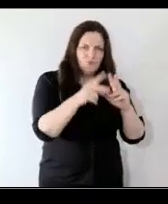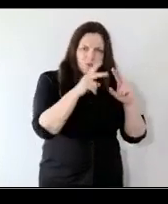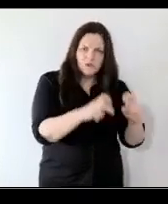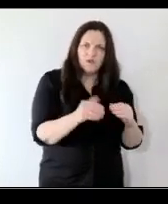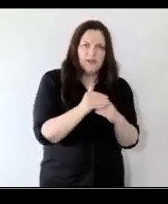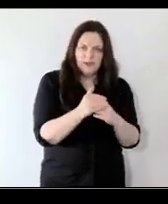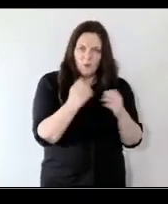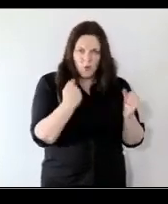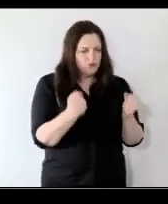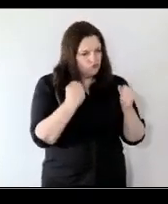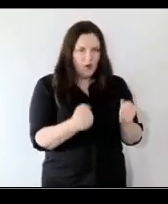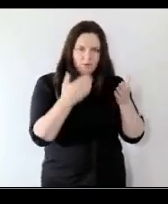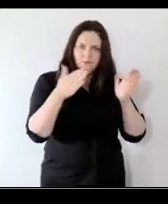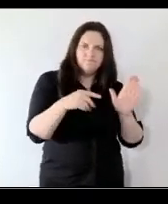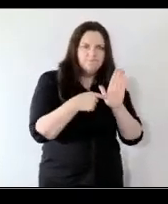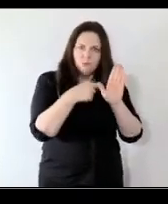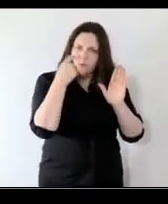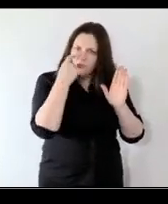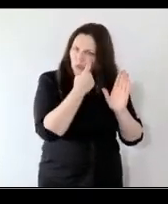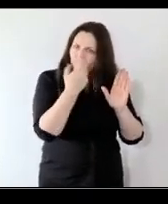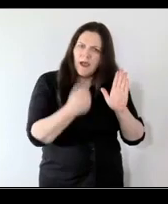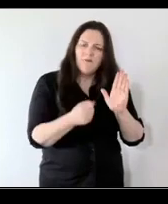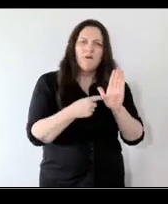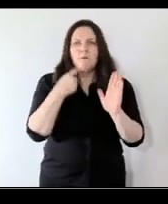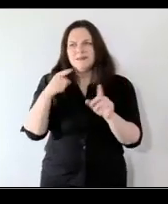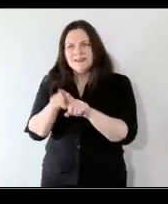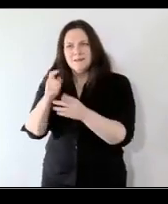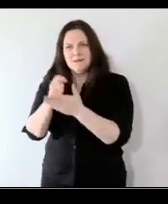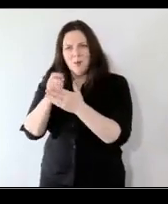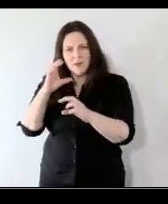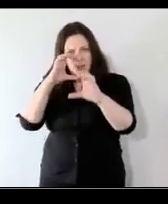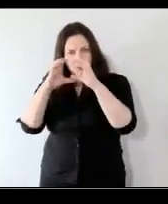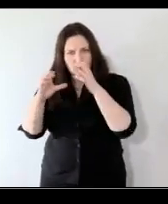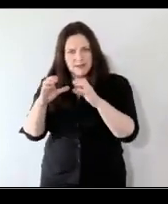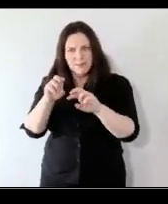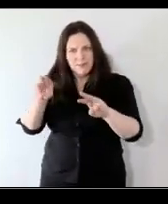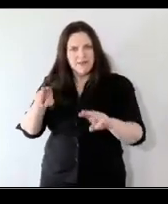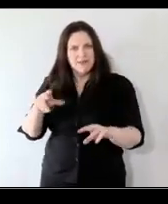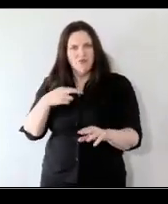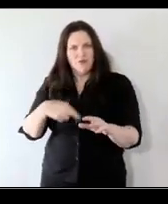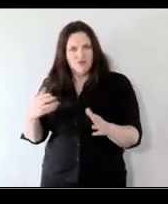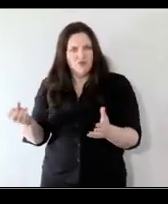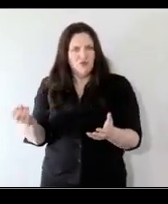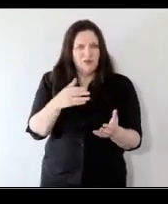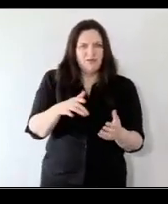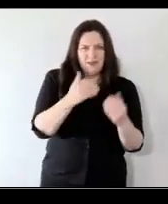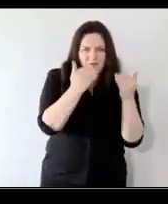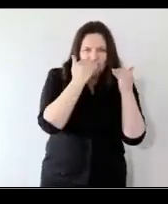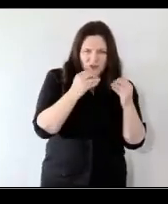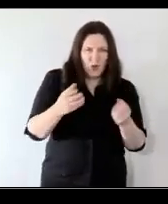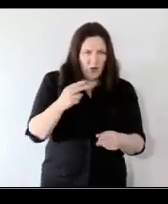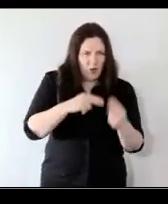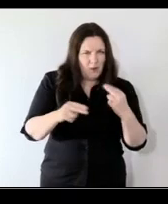then i want to communicate it in ways that are enriched with the stories of people's lives so that the data do come alive yeah